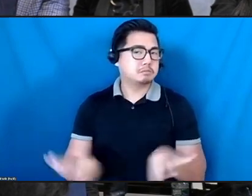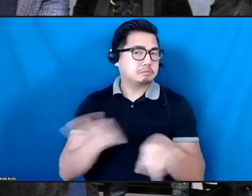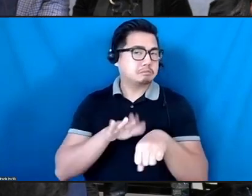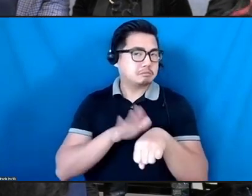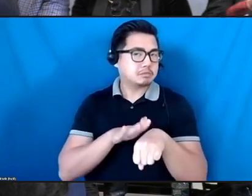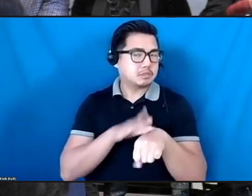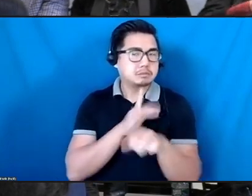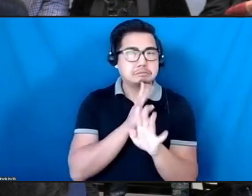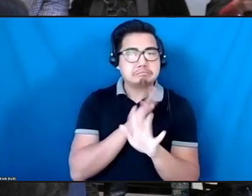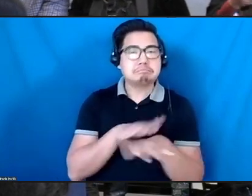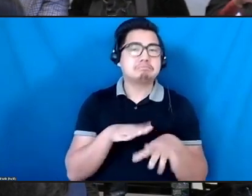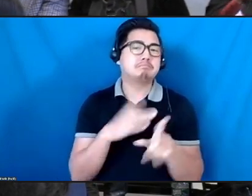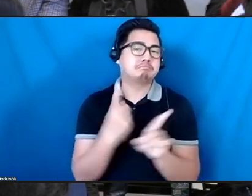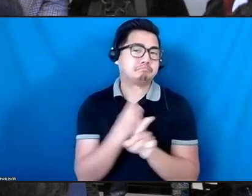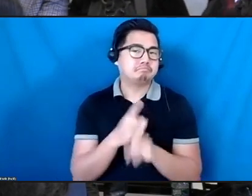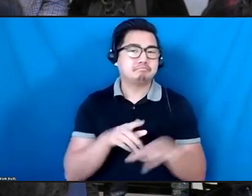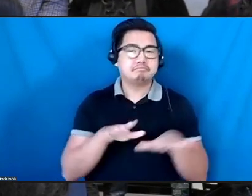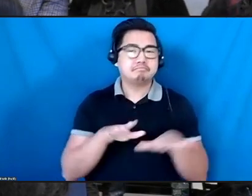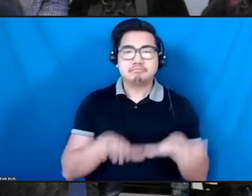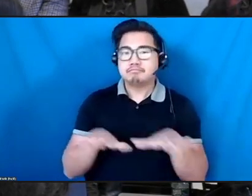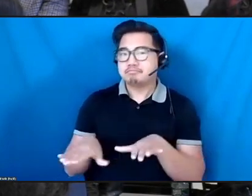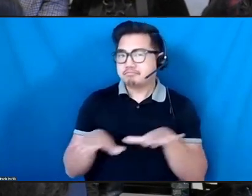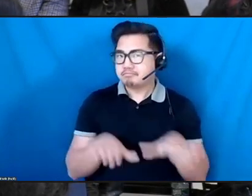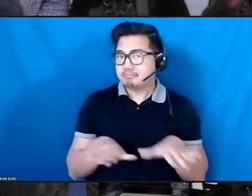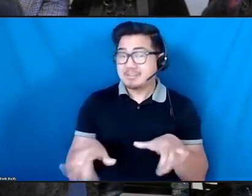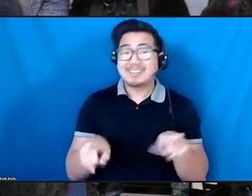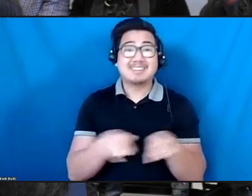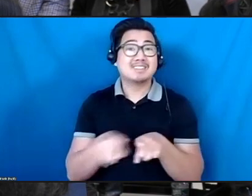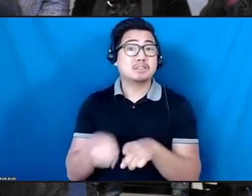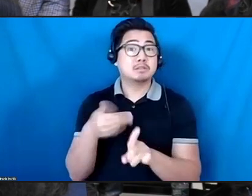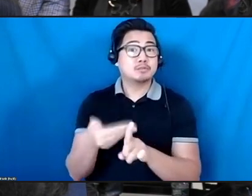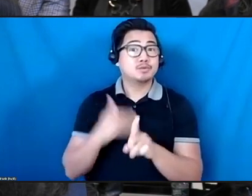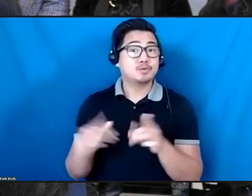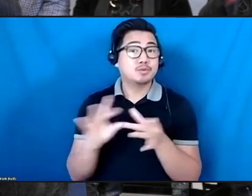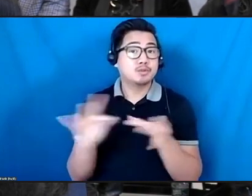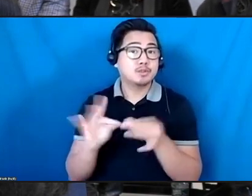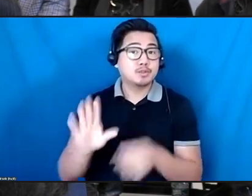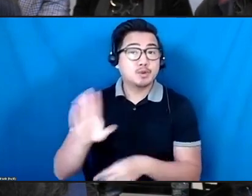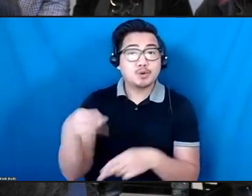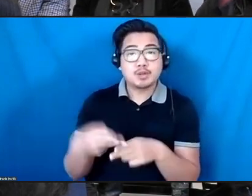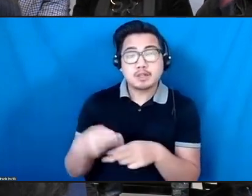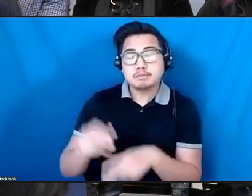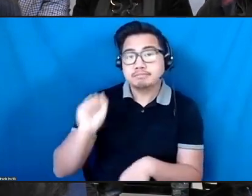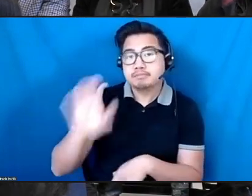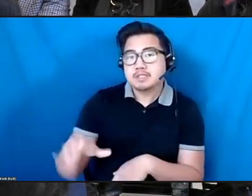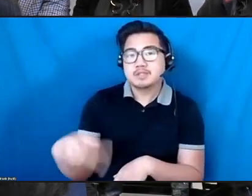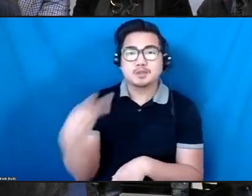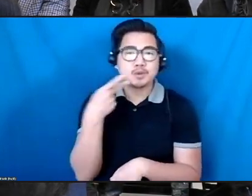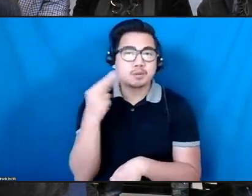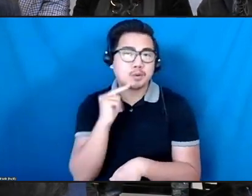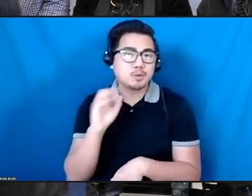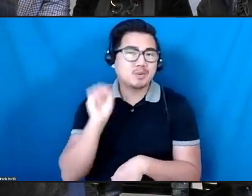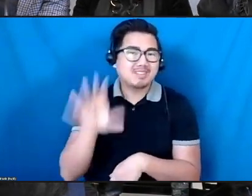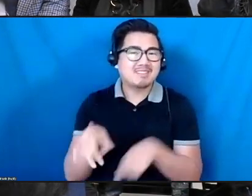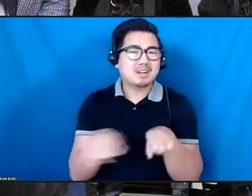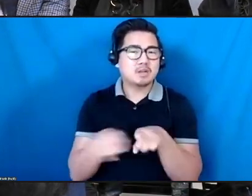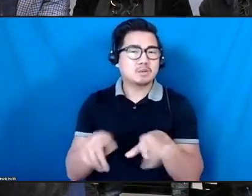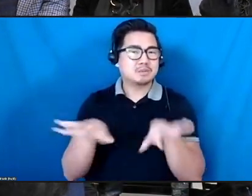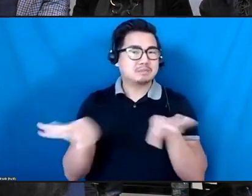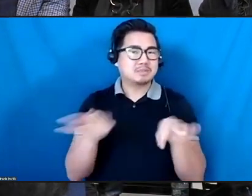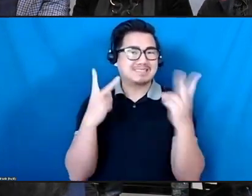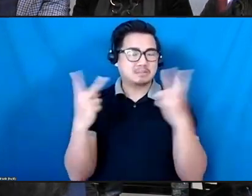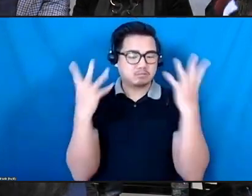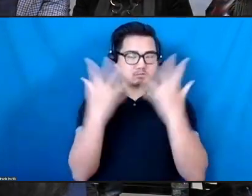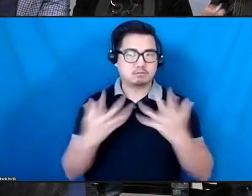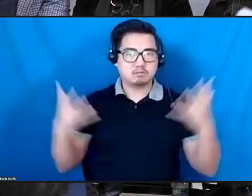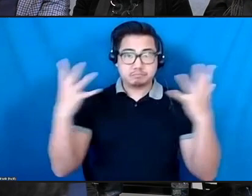your speech and that you begin with your name, pronouns, and a brief visual description as I just modeled. So for